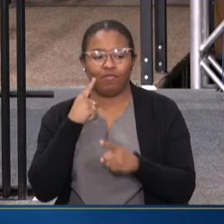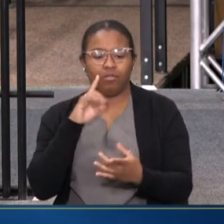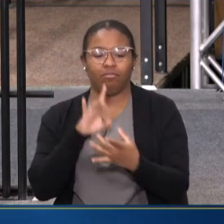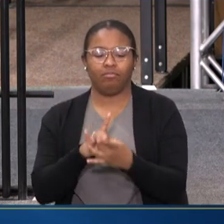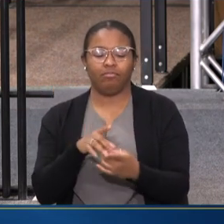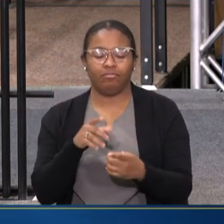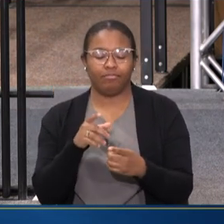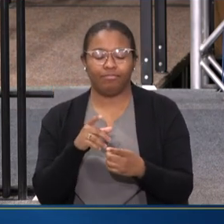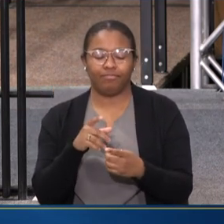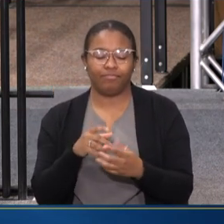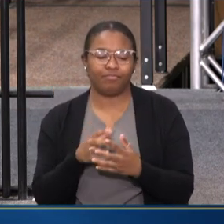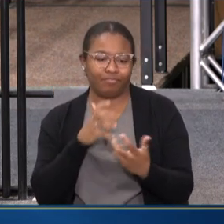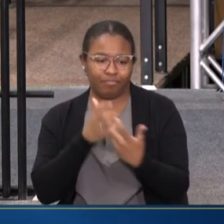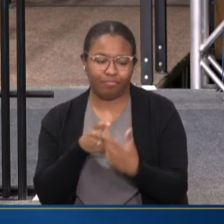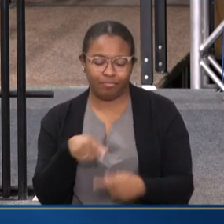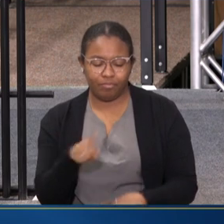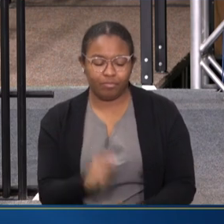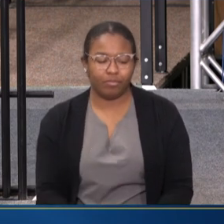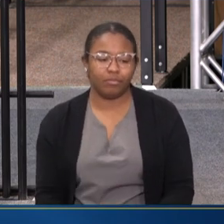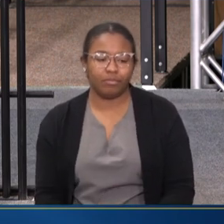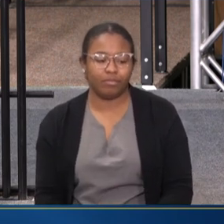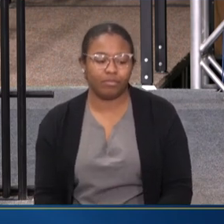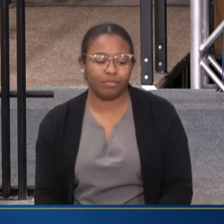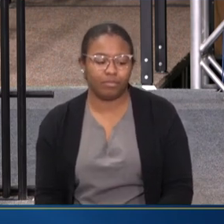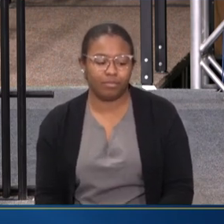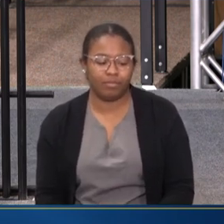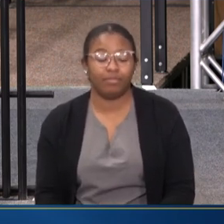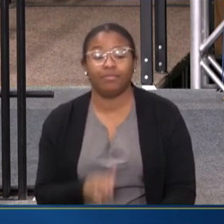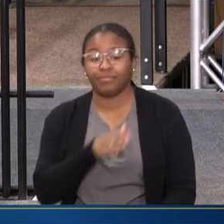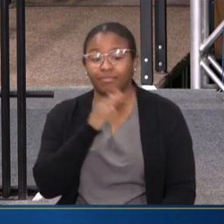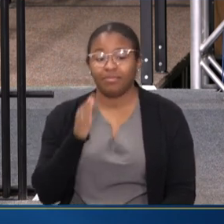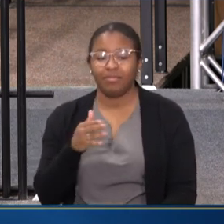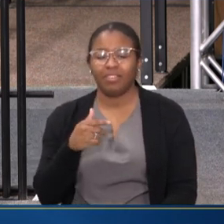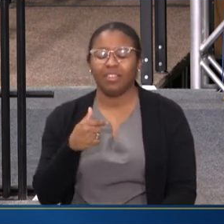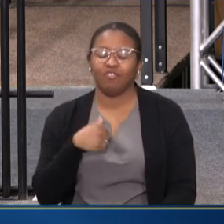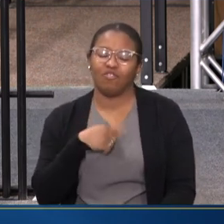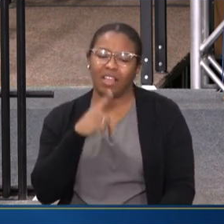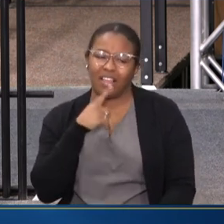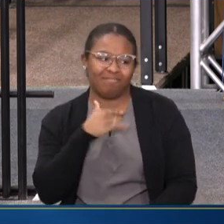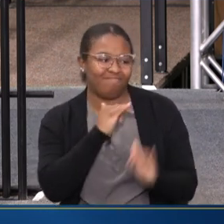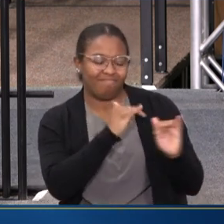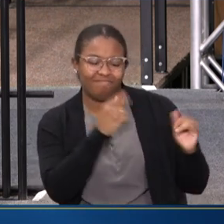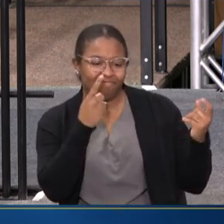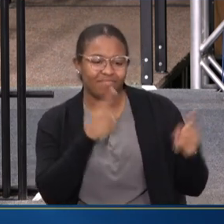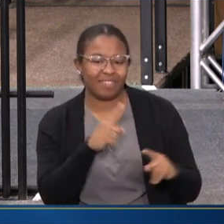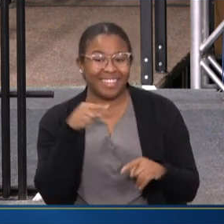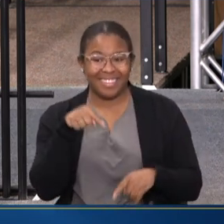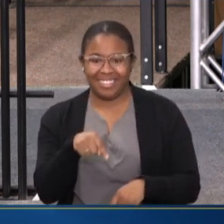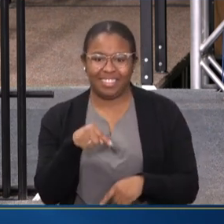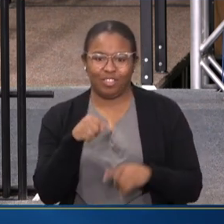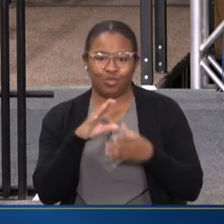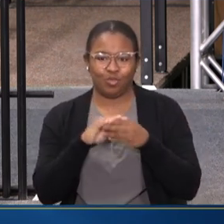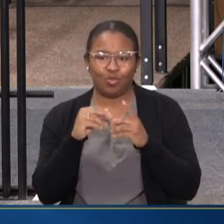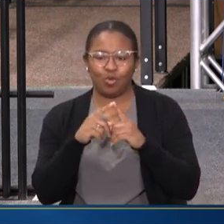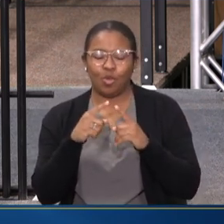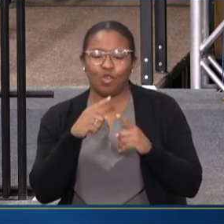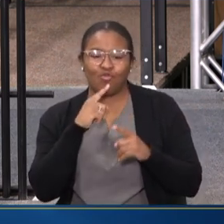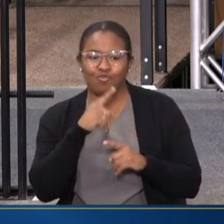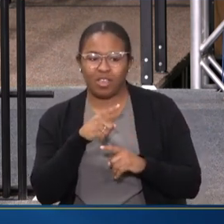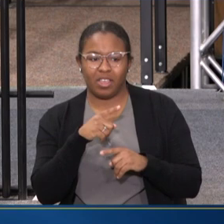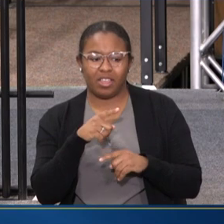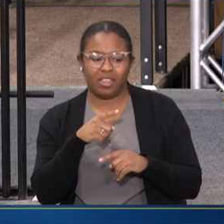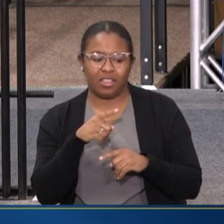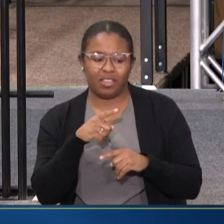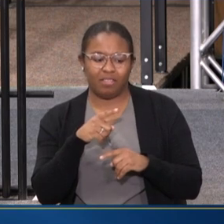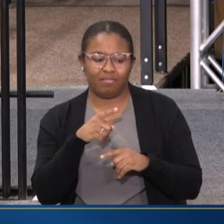AND I WILL ECHO MY COLLEAGUES. THIS IS A STORY THAT VERY MUCH PREDATES THE PANDEMIC, BUT THE FISSURES OF THE PANDEMIC ERA